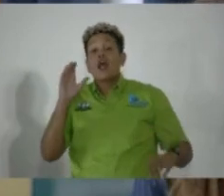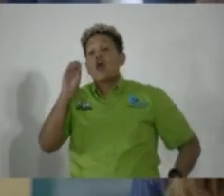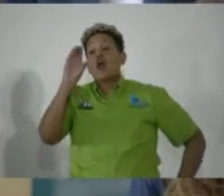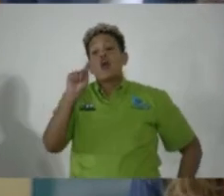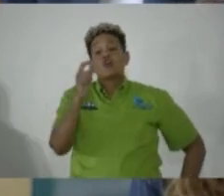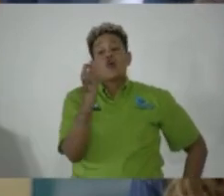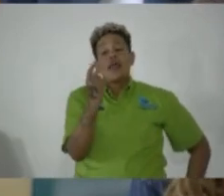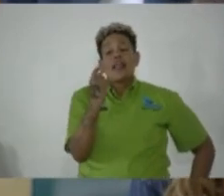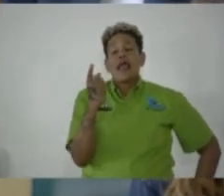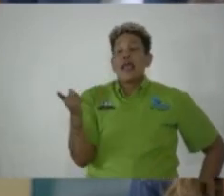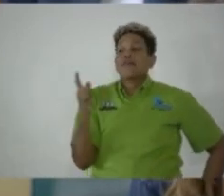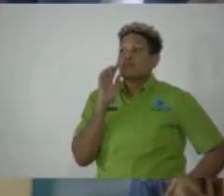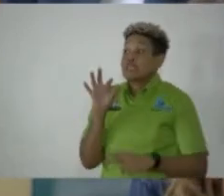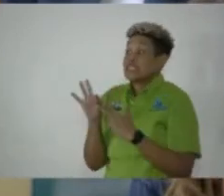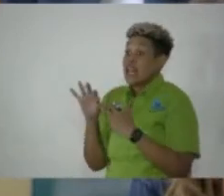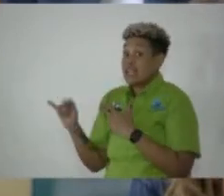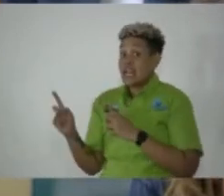was selected,